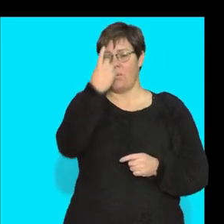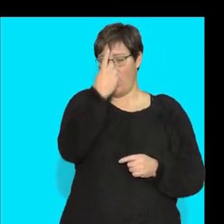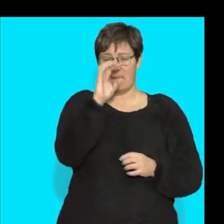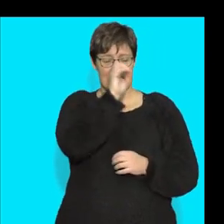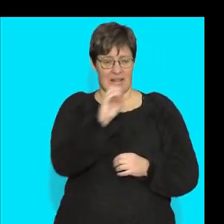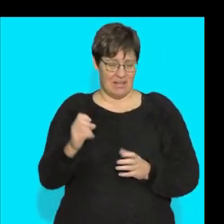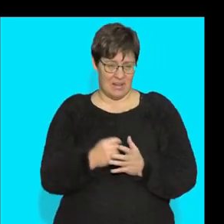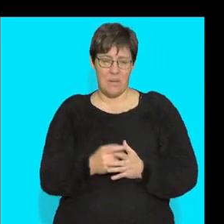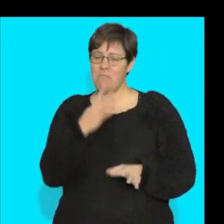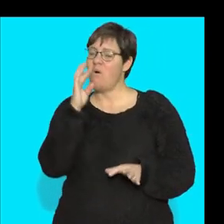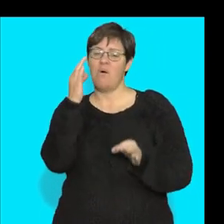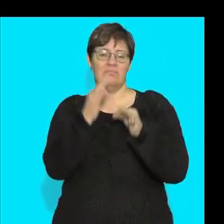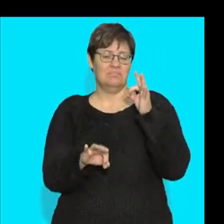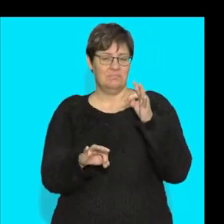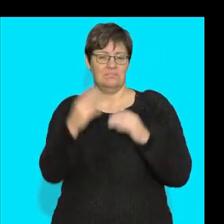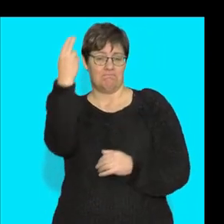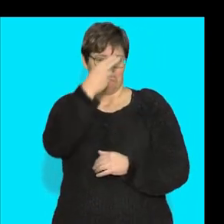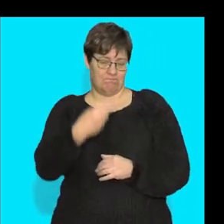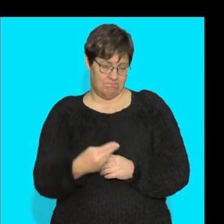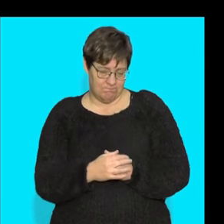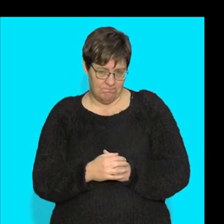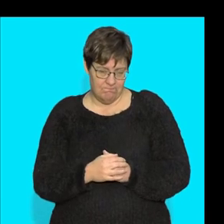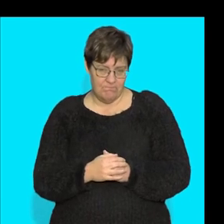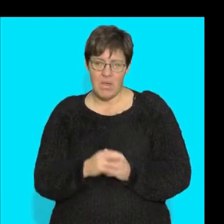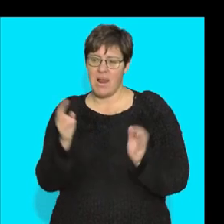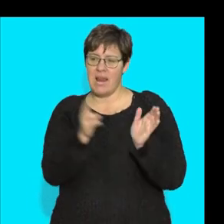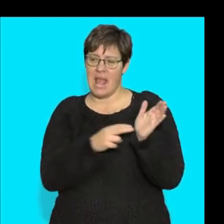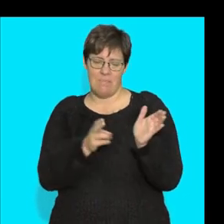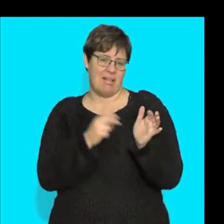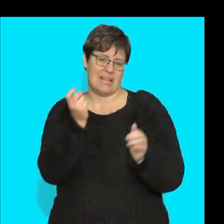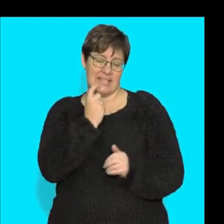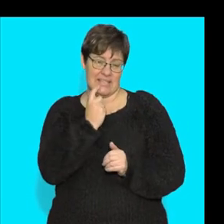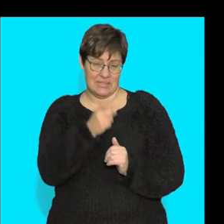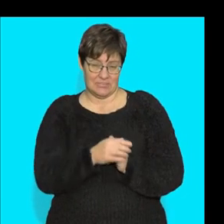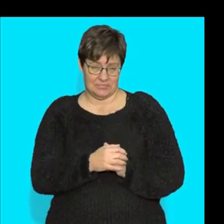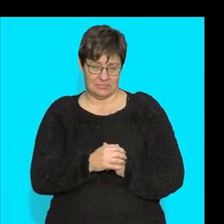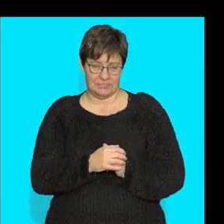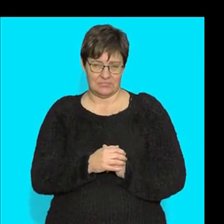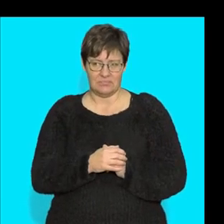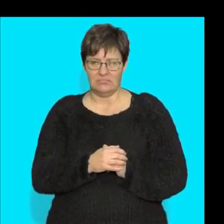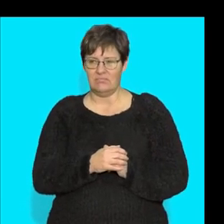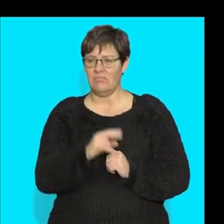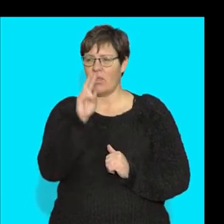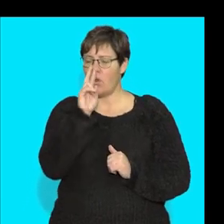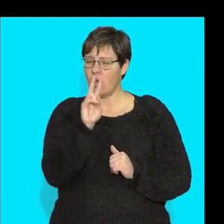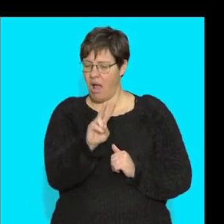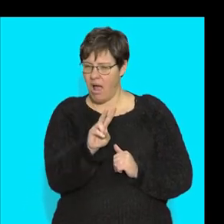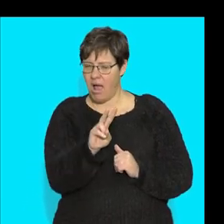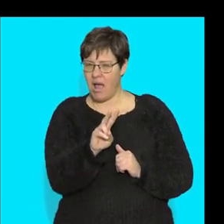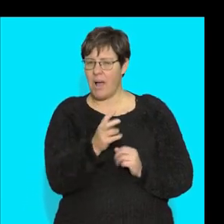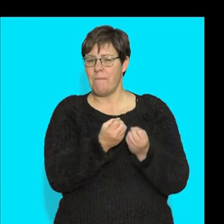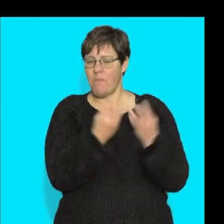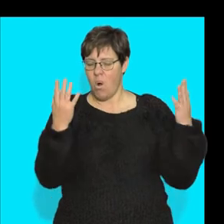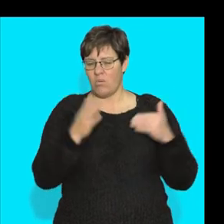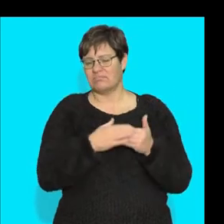It's much simpler to be able to draw and to label. And when we look at this section a lot